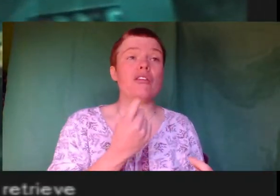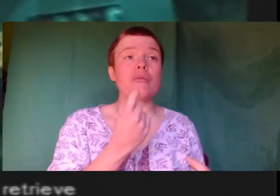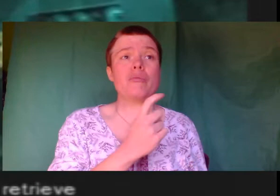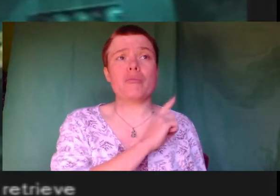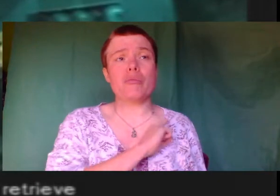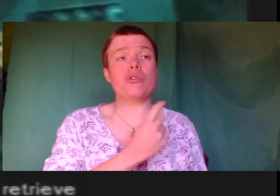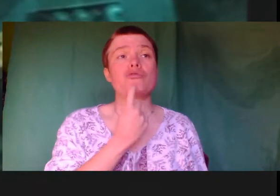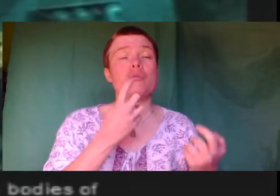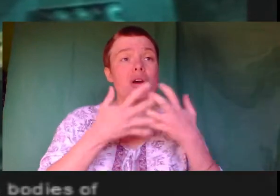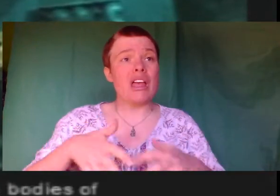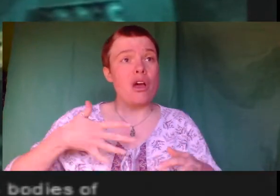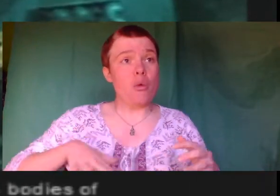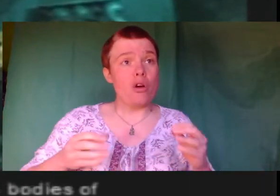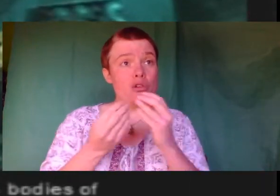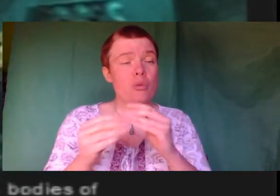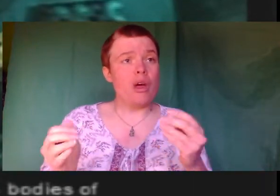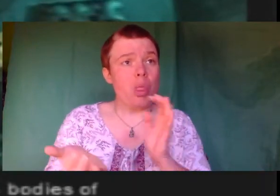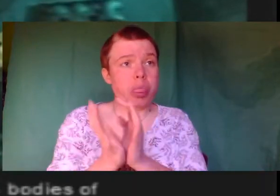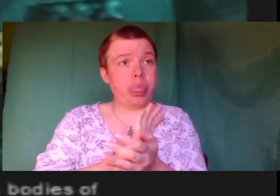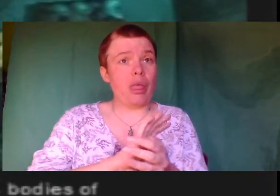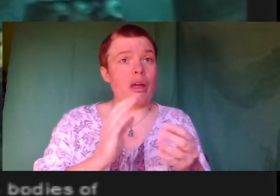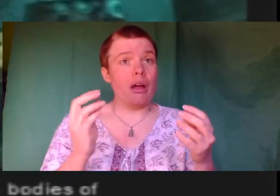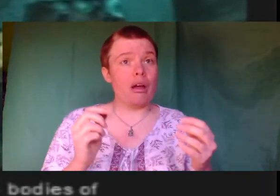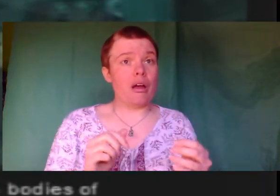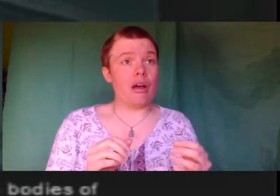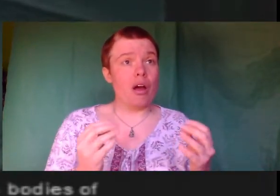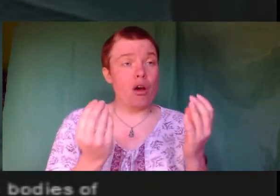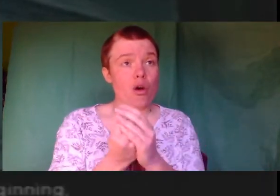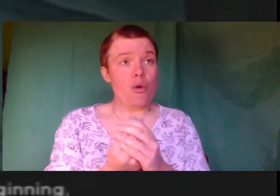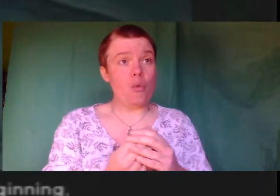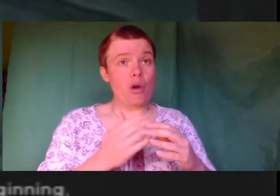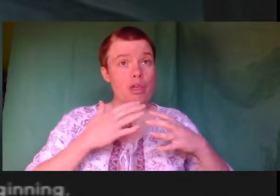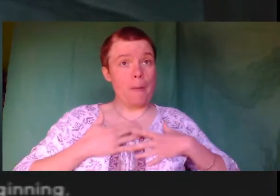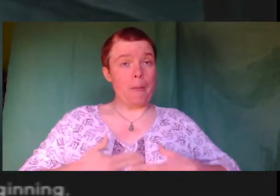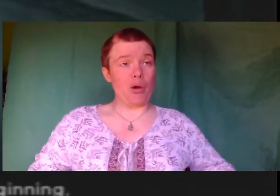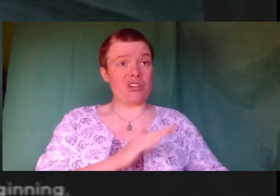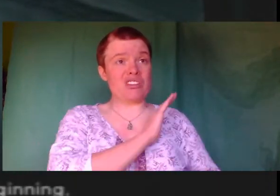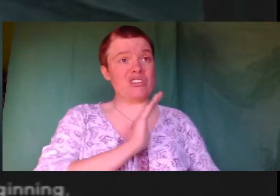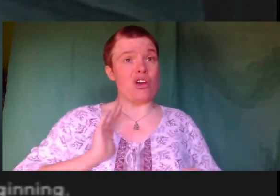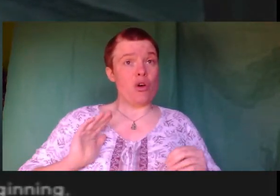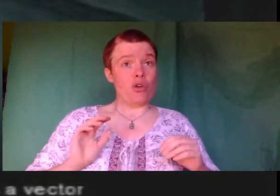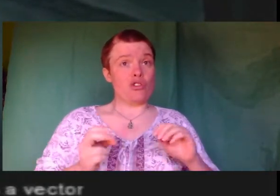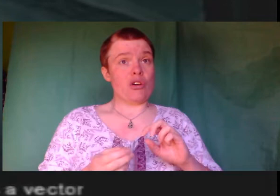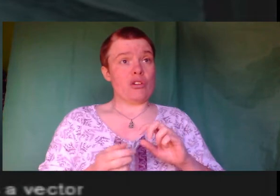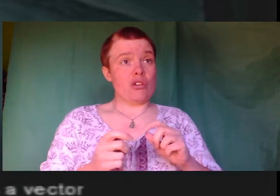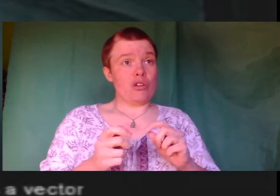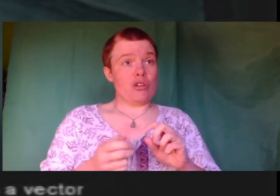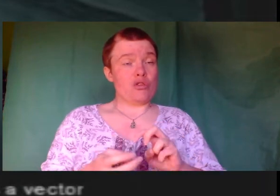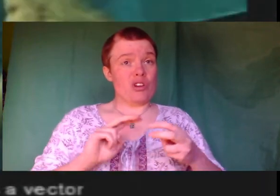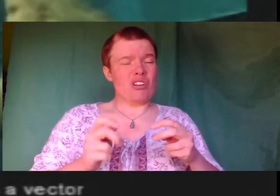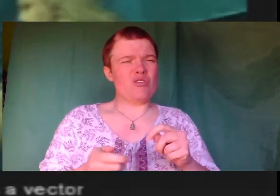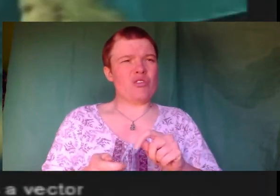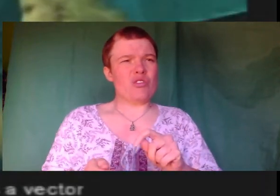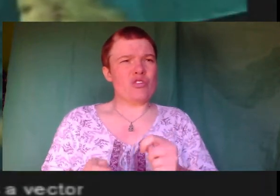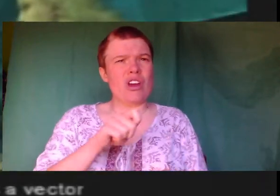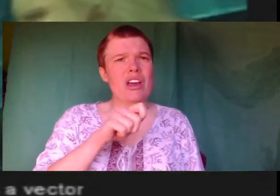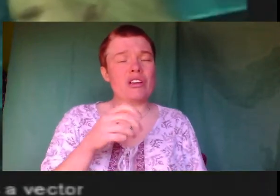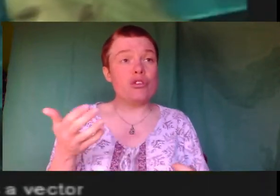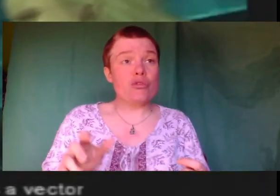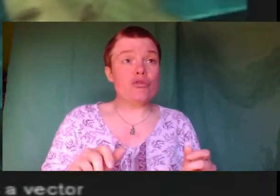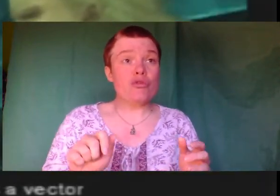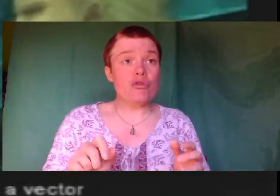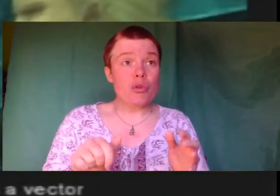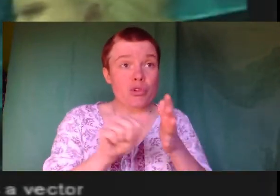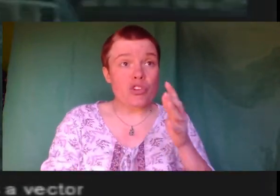Gear undamaged, along with the bodies of the Genome soldiers. From the beginning, the Pentagon was just using you as a vector to